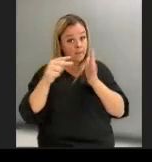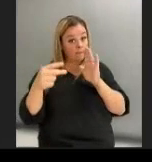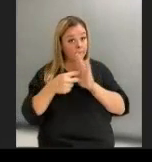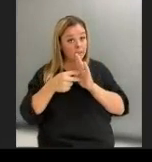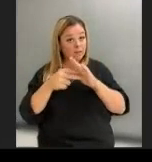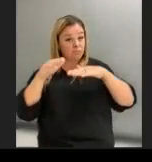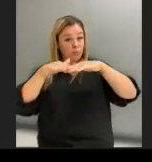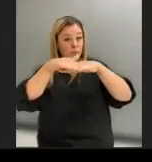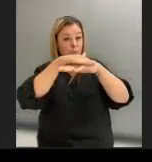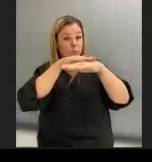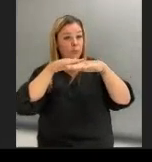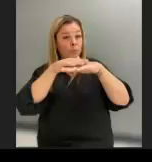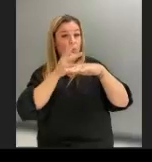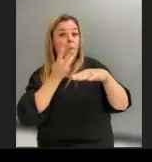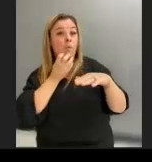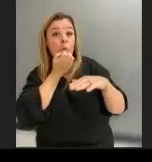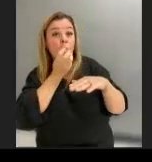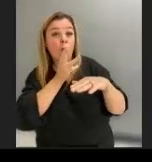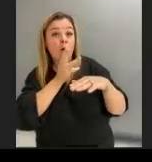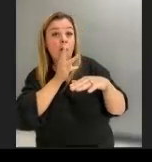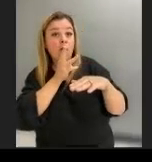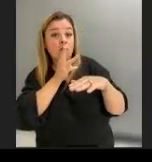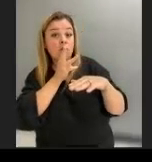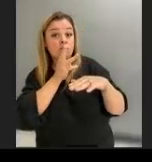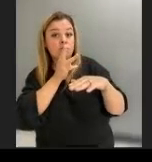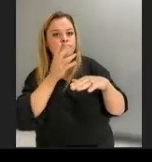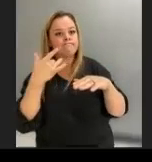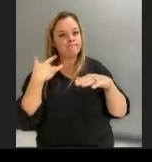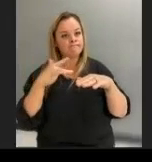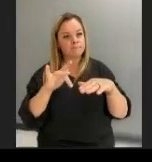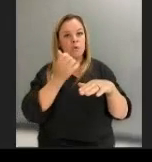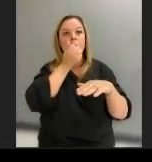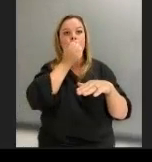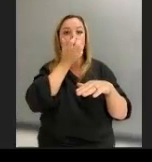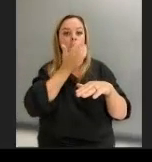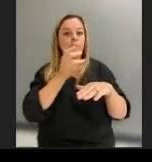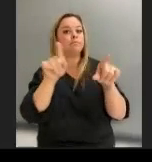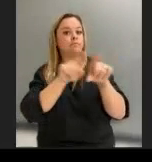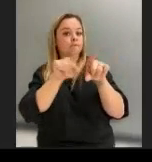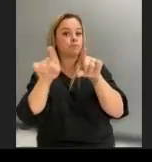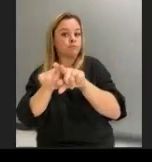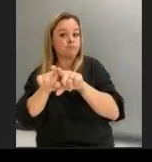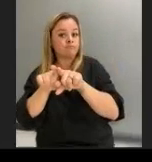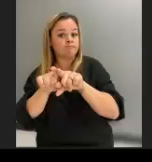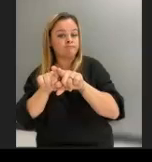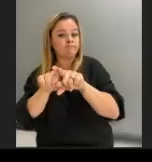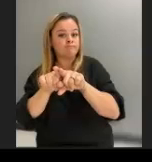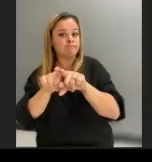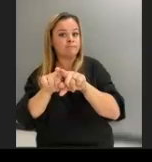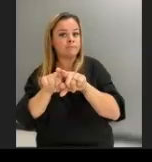surface water has warmed, and it has essentially put a cap